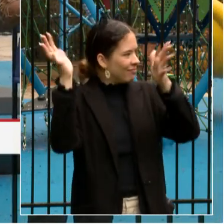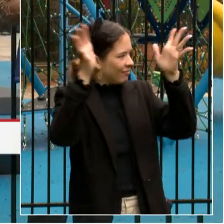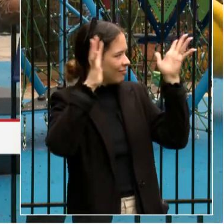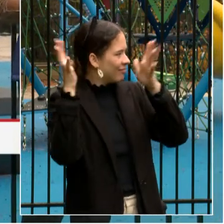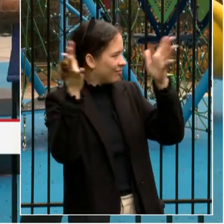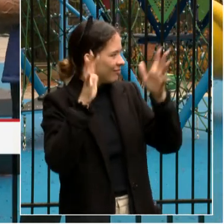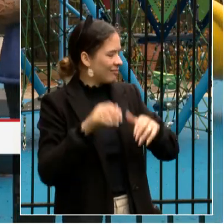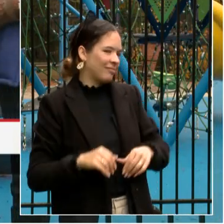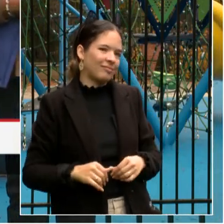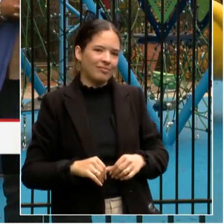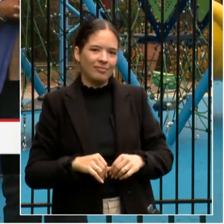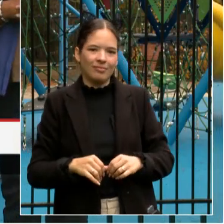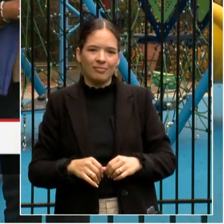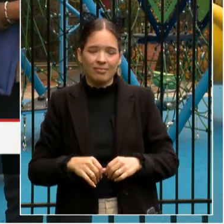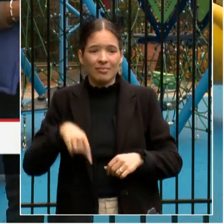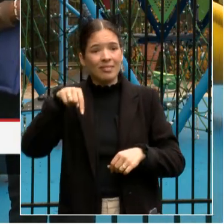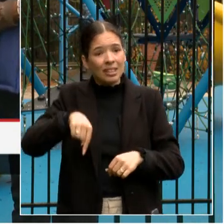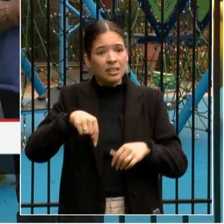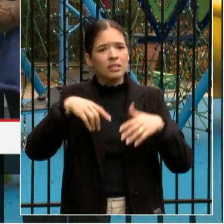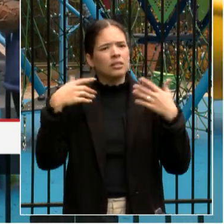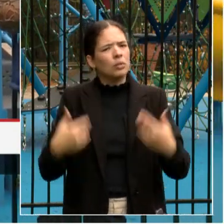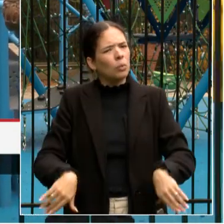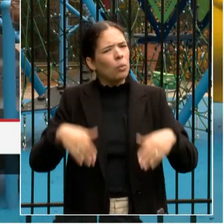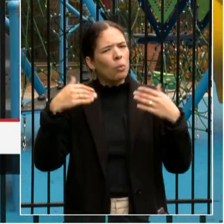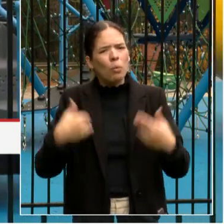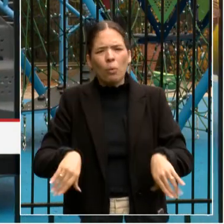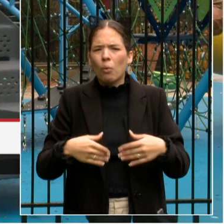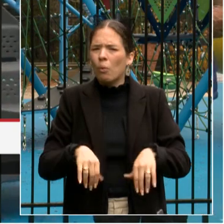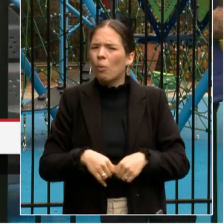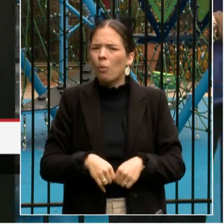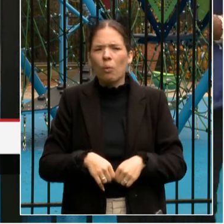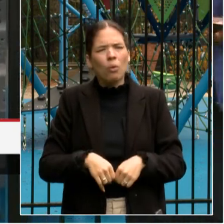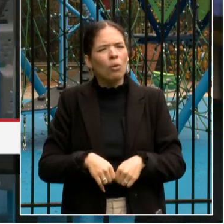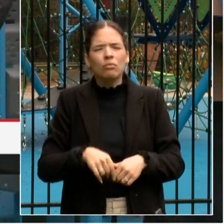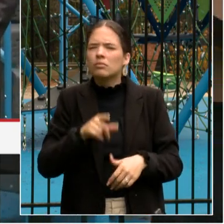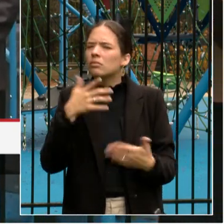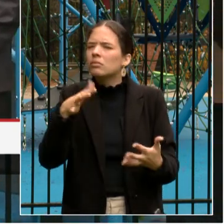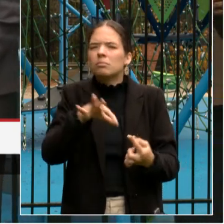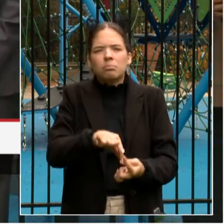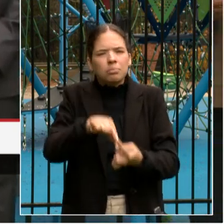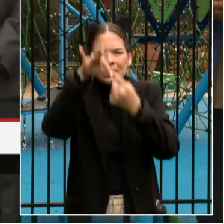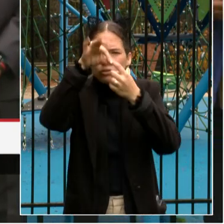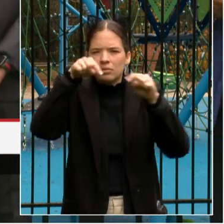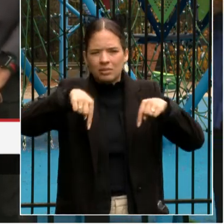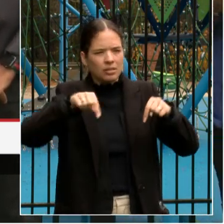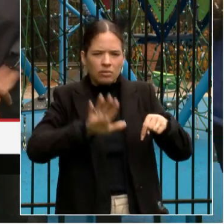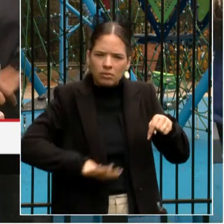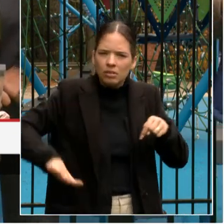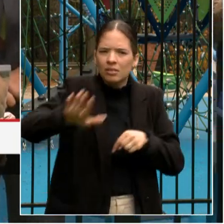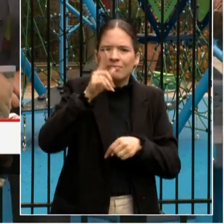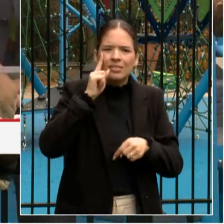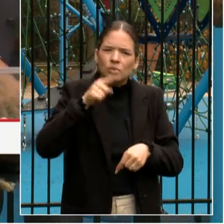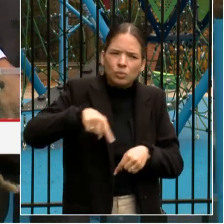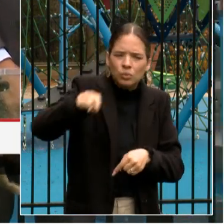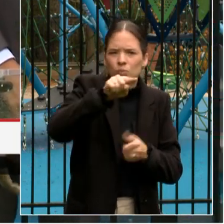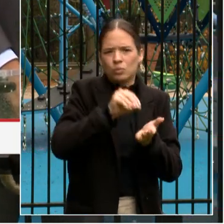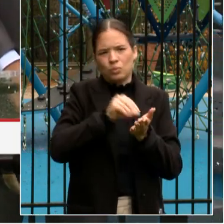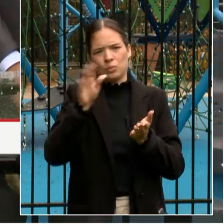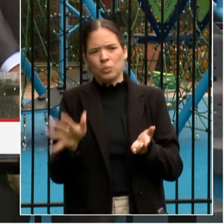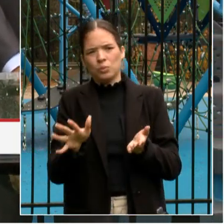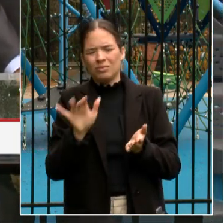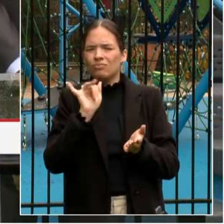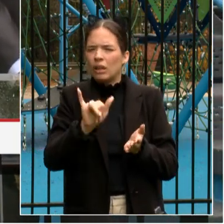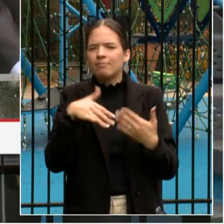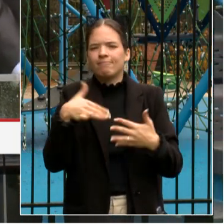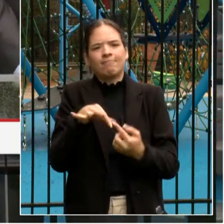This school is very special, and you all are very special. And you could hear that in your representatives from